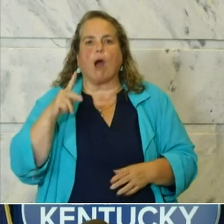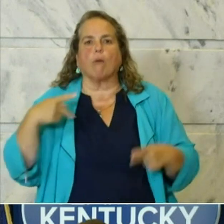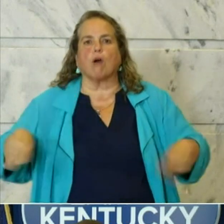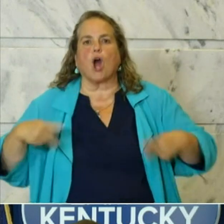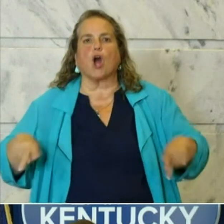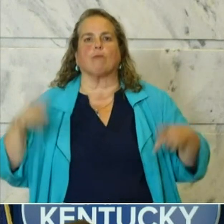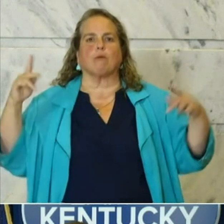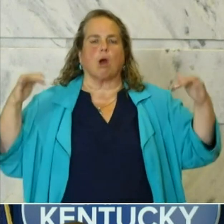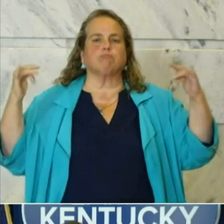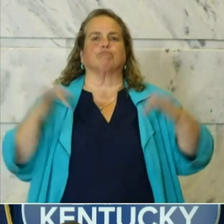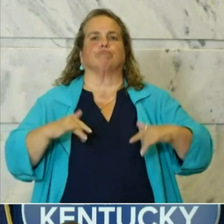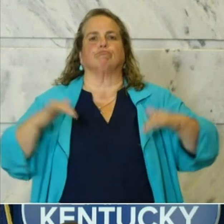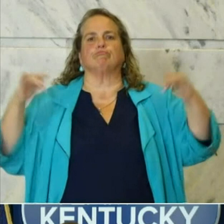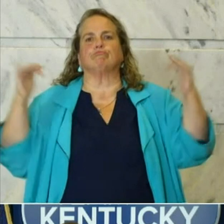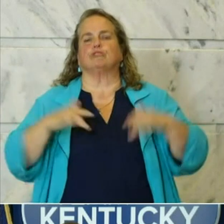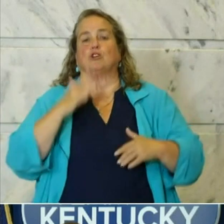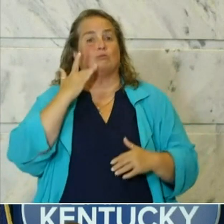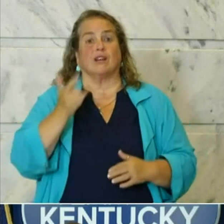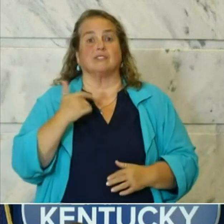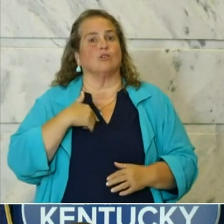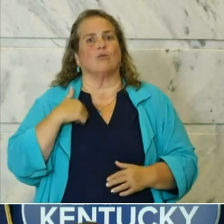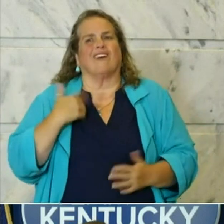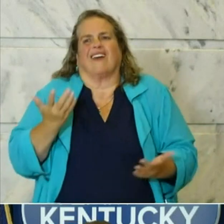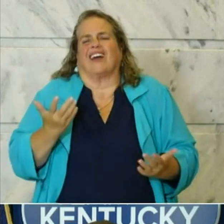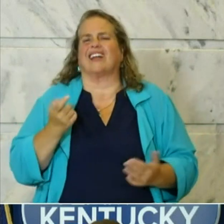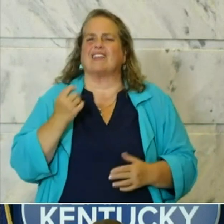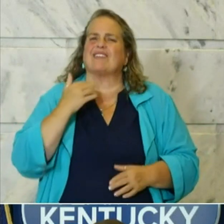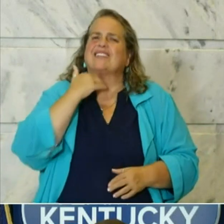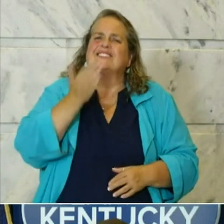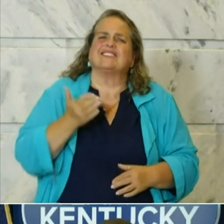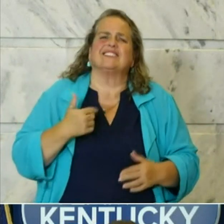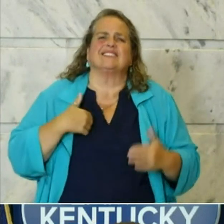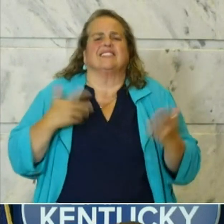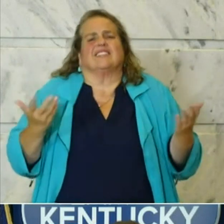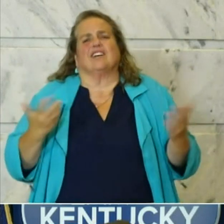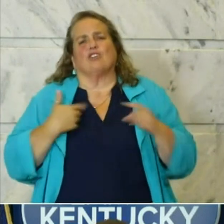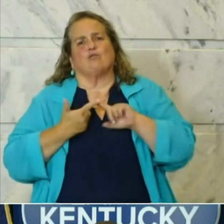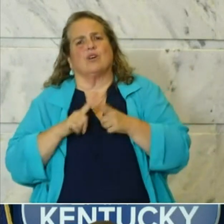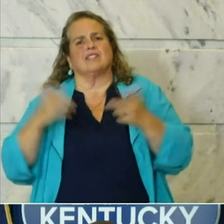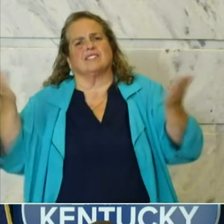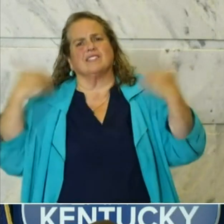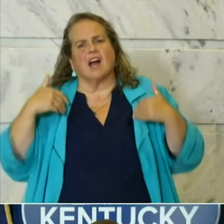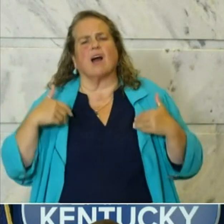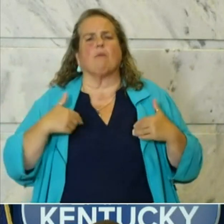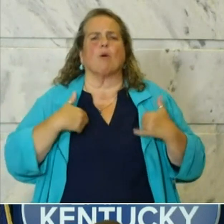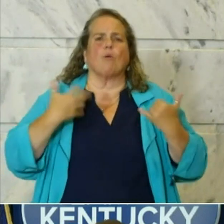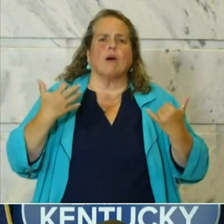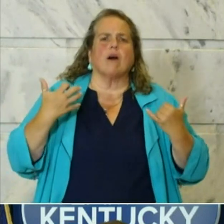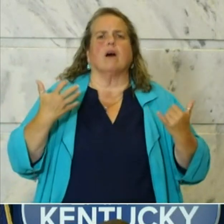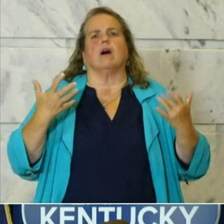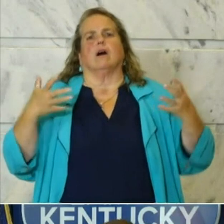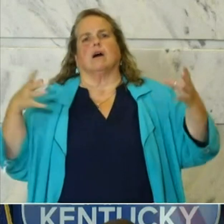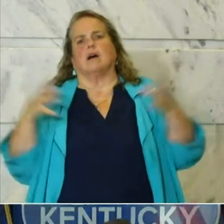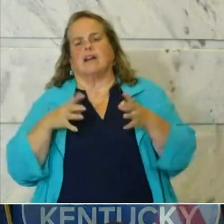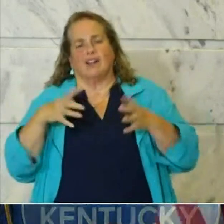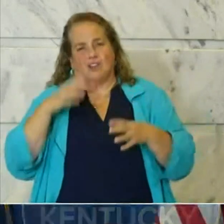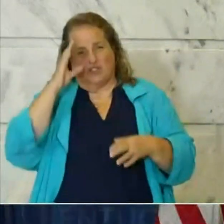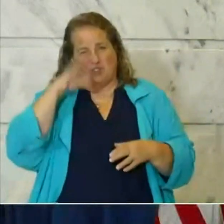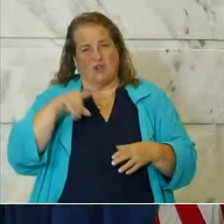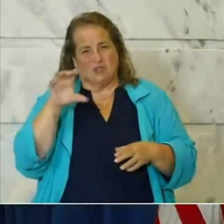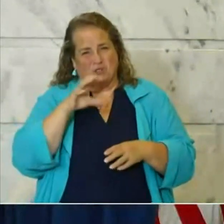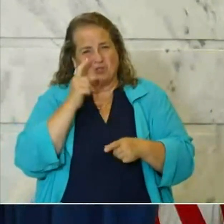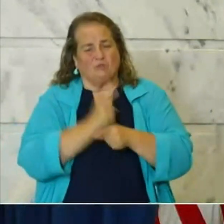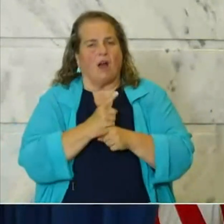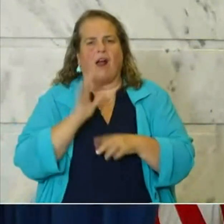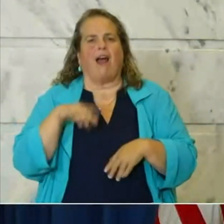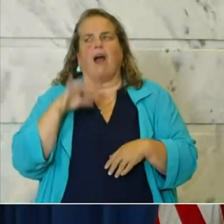because we let our guard down. We have a lot of friends over and we know him. We figure they're probably doing everything right. We take